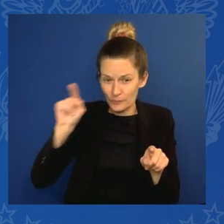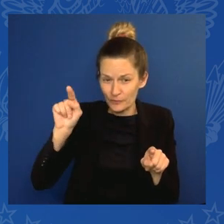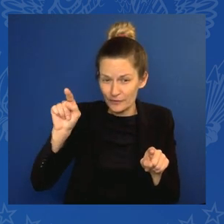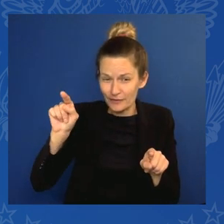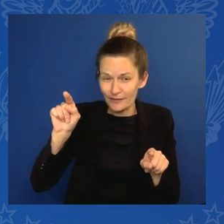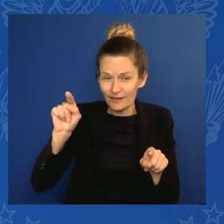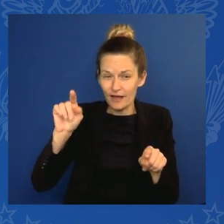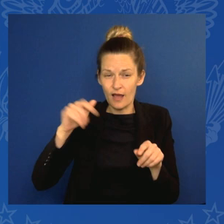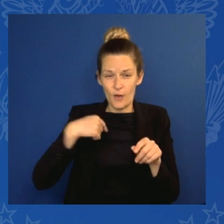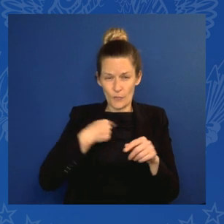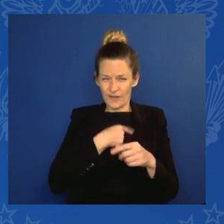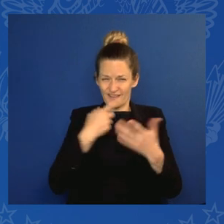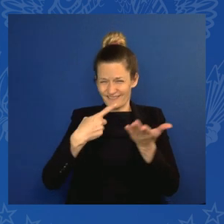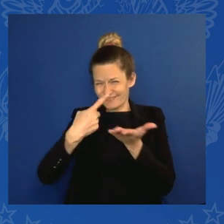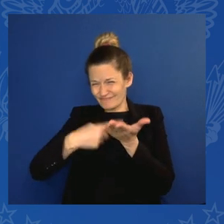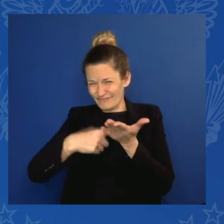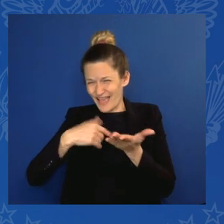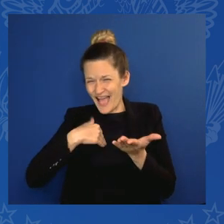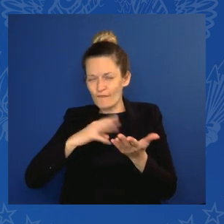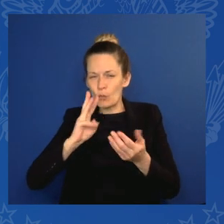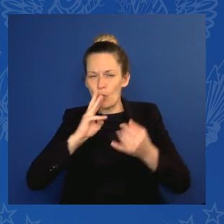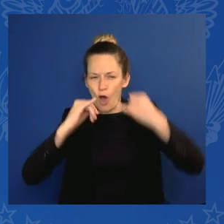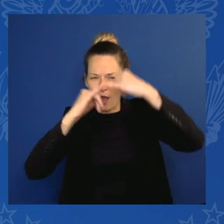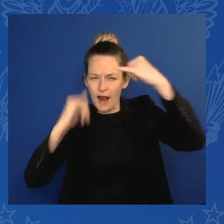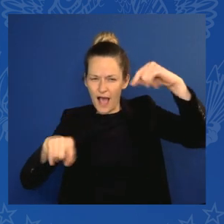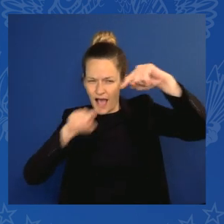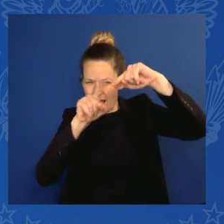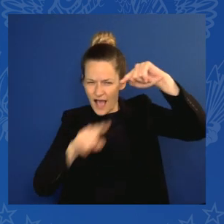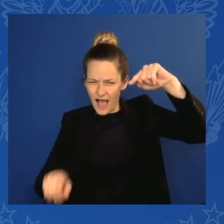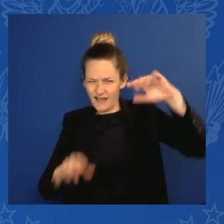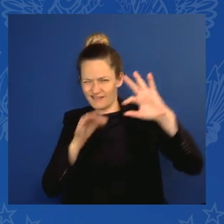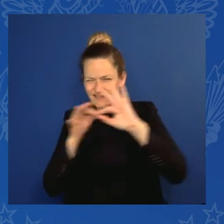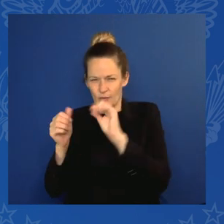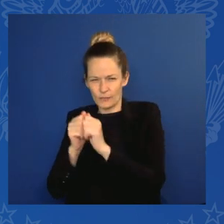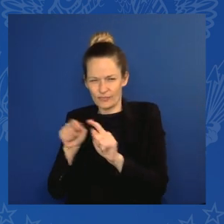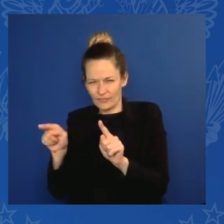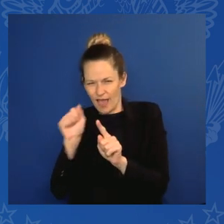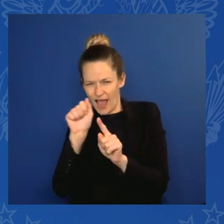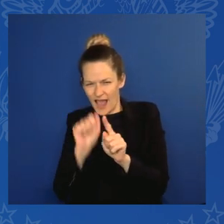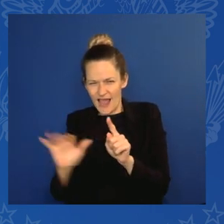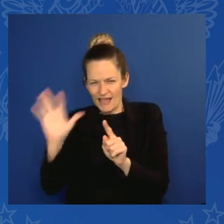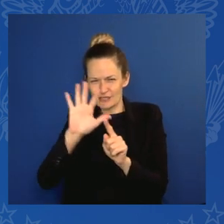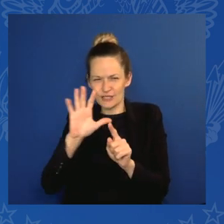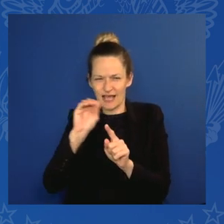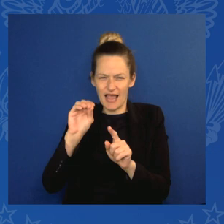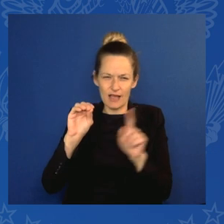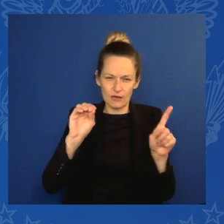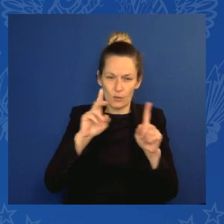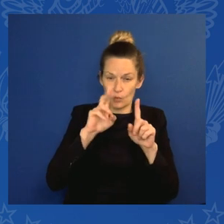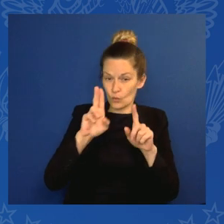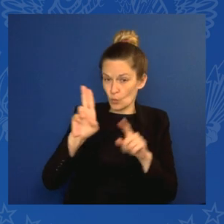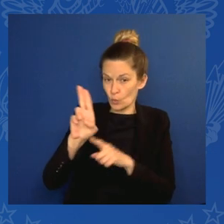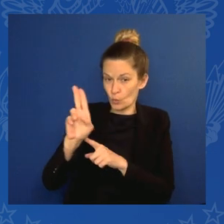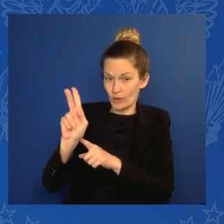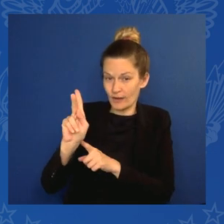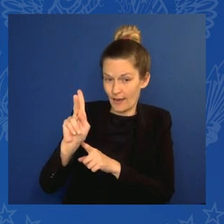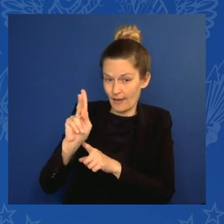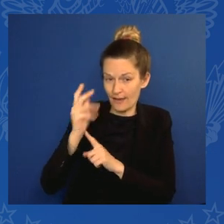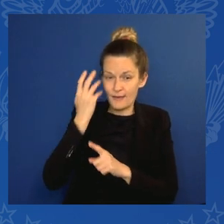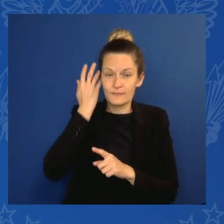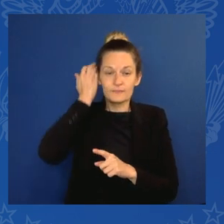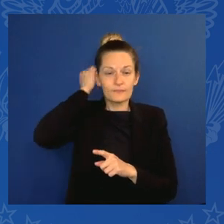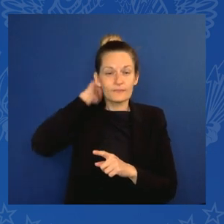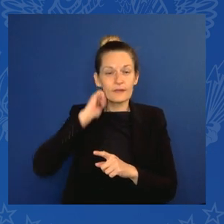Hydrogen Project with Egypt, Namibia, and Chile. And, for example, constructing a port to connect